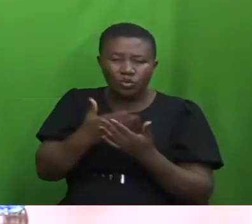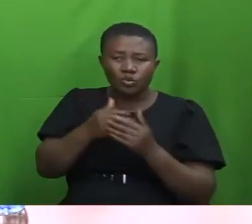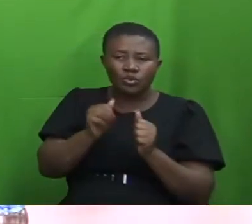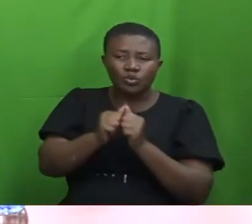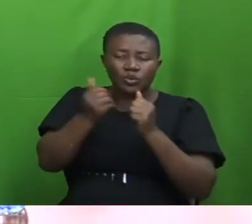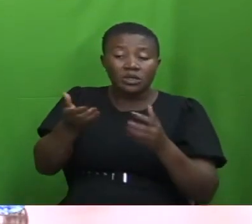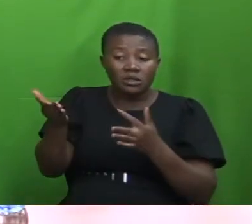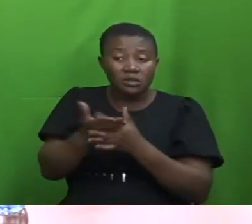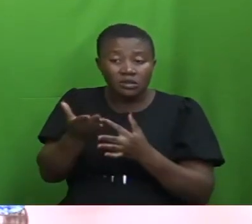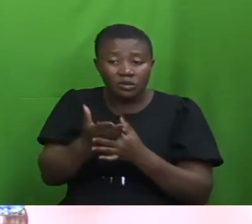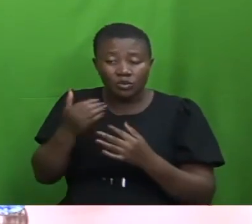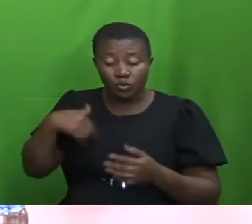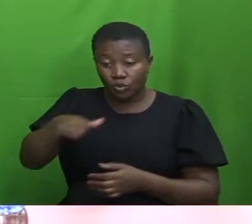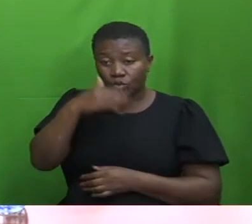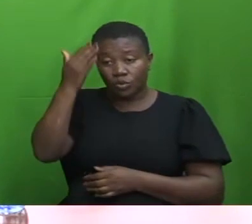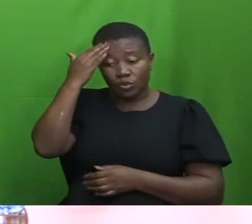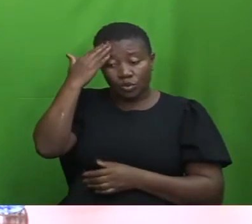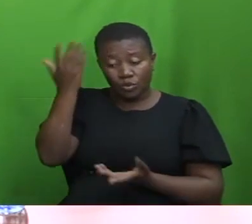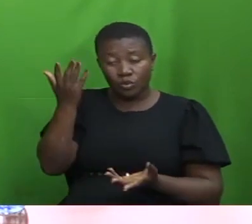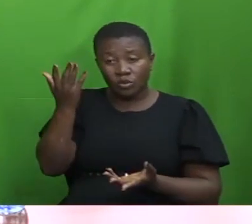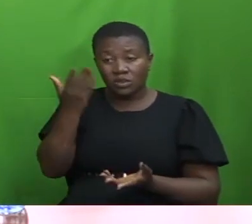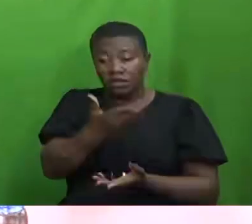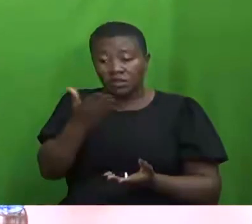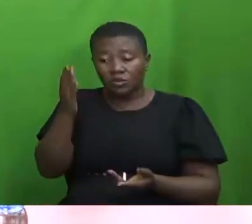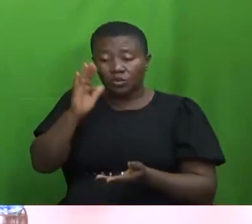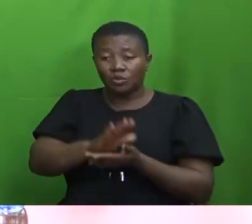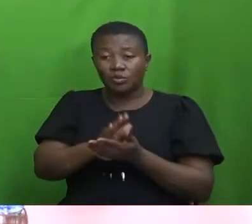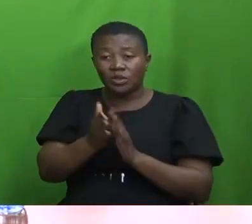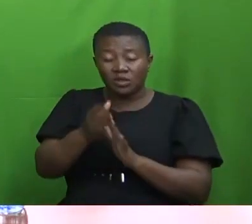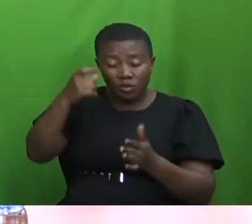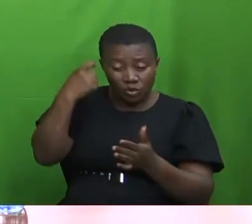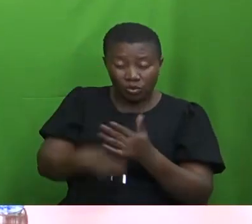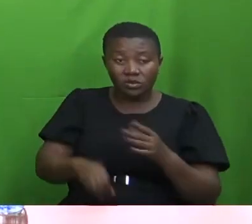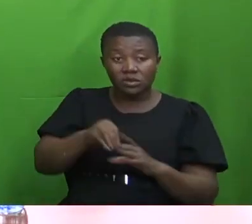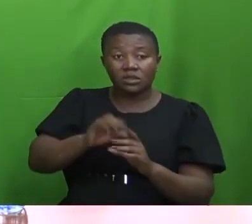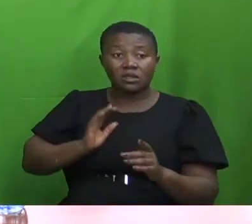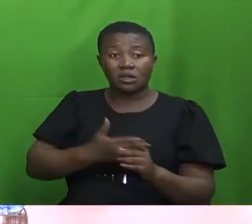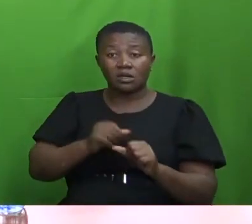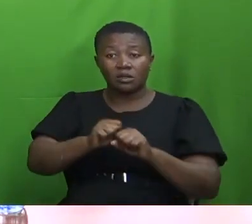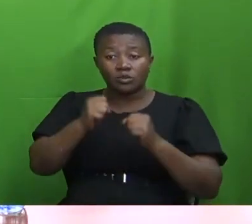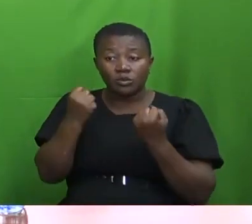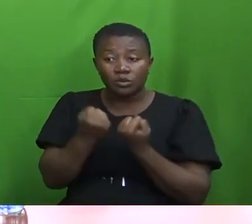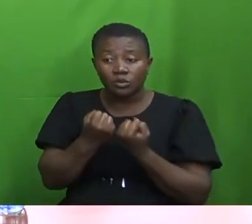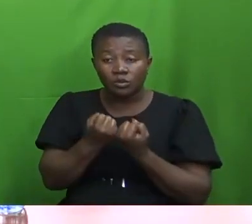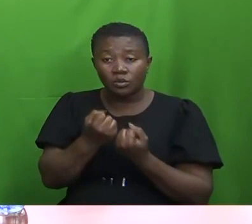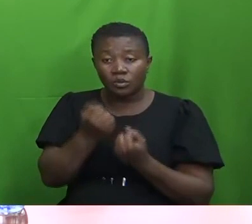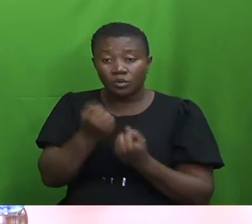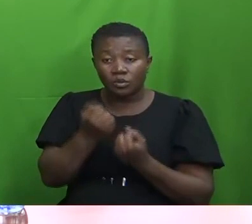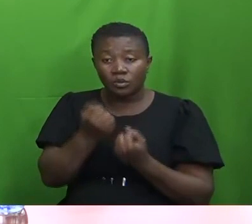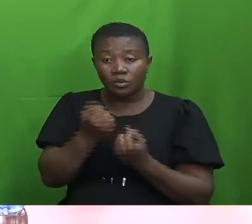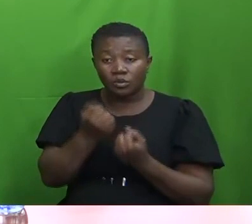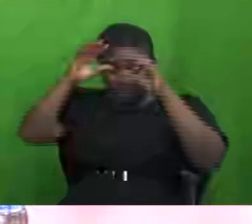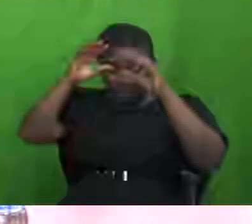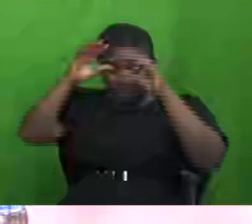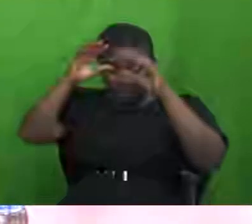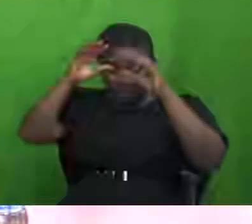we knew the alternative would be significantly costlier to our society. That was why the President ensured that